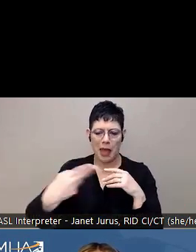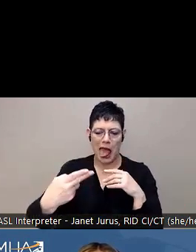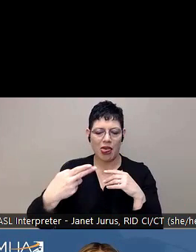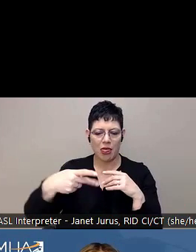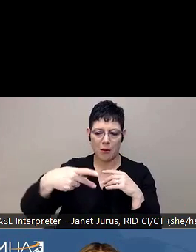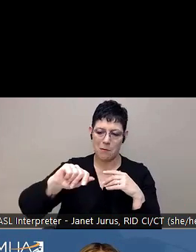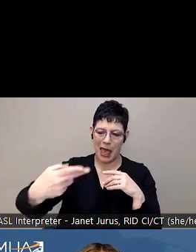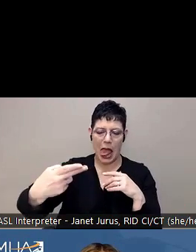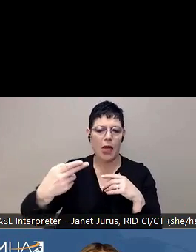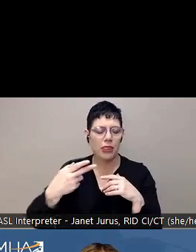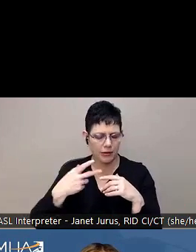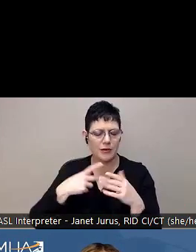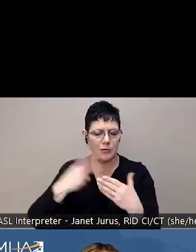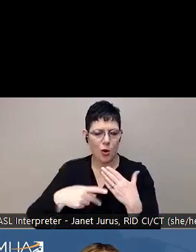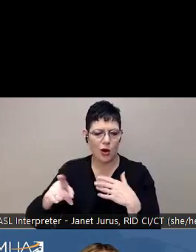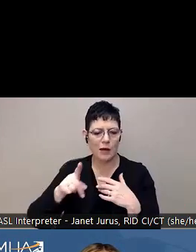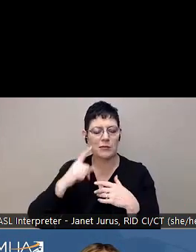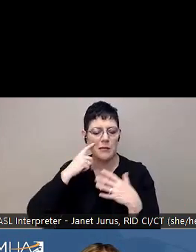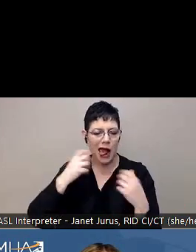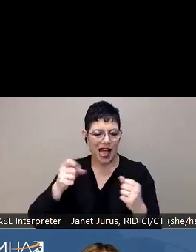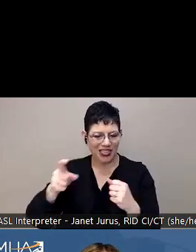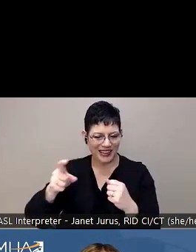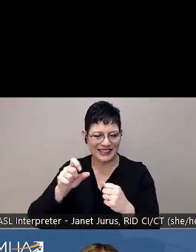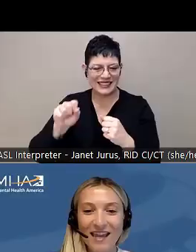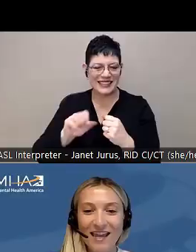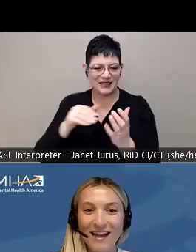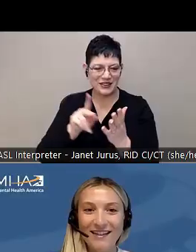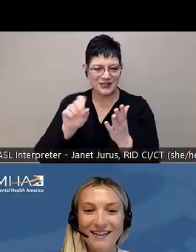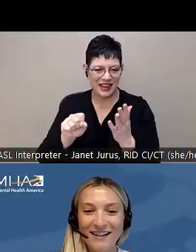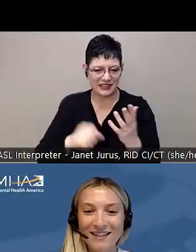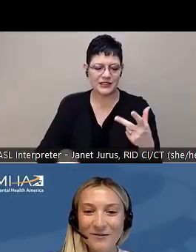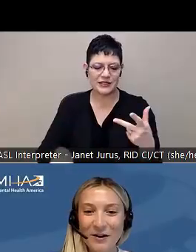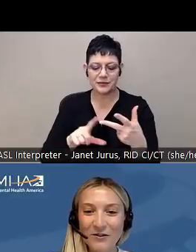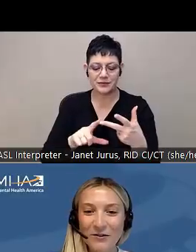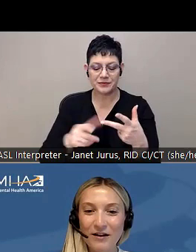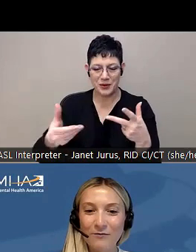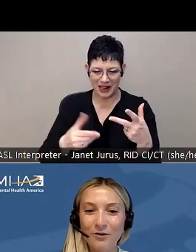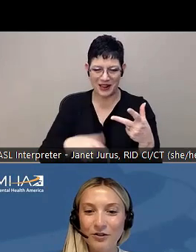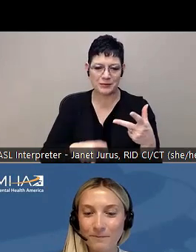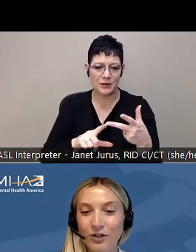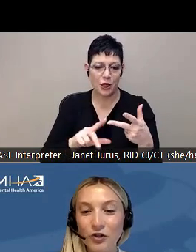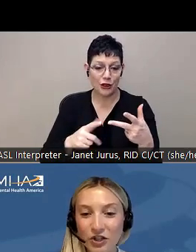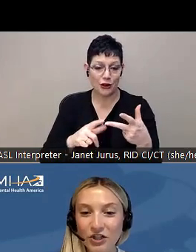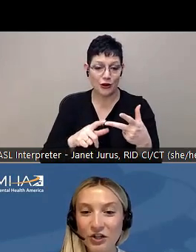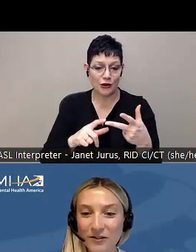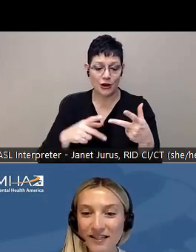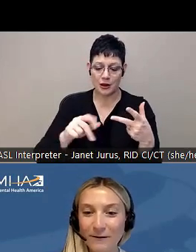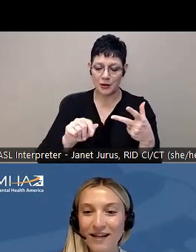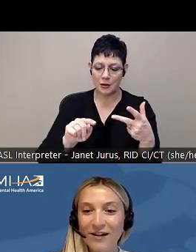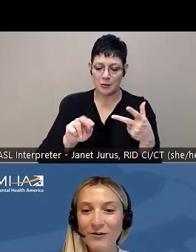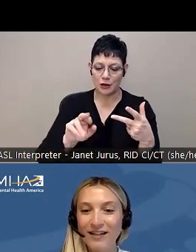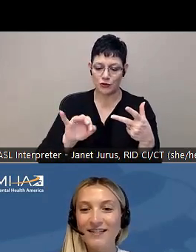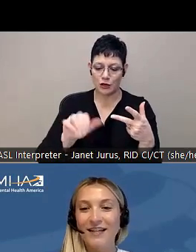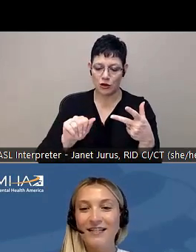Mental Health America of South Central Kansas. Welcome, Lauren. And lastly, we also have Patricia Joseph,